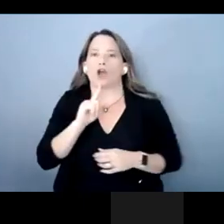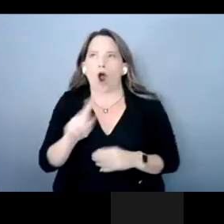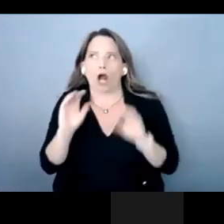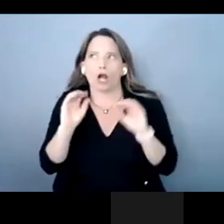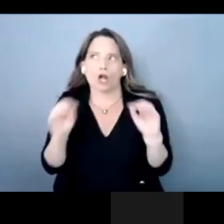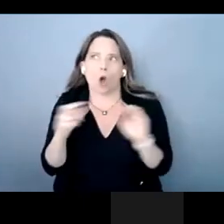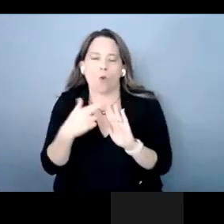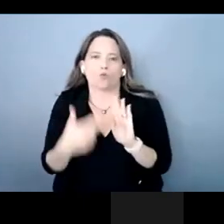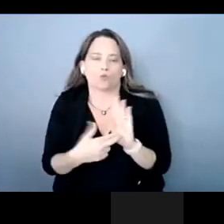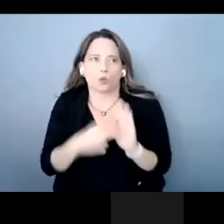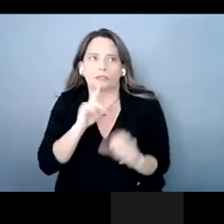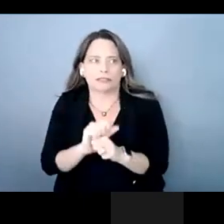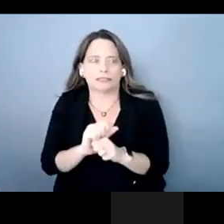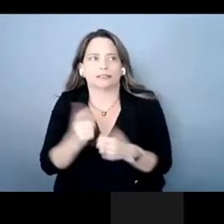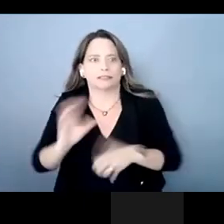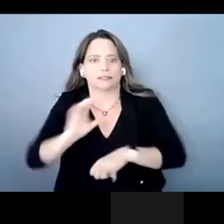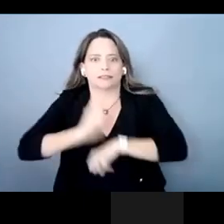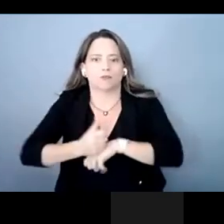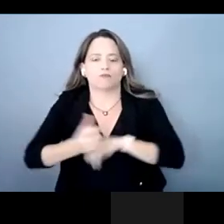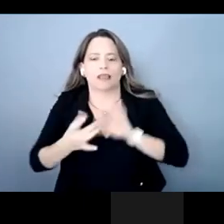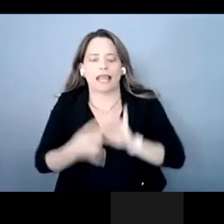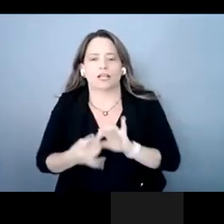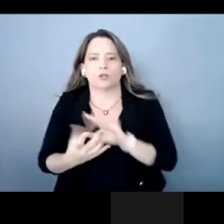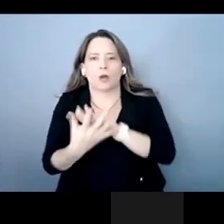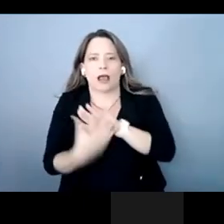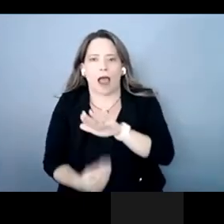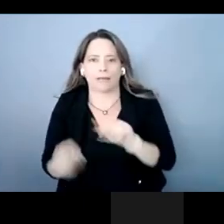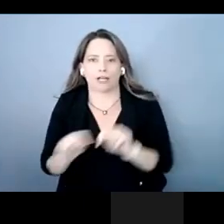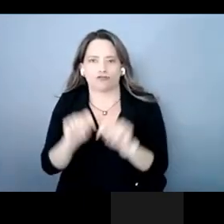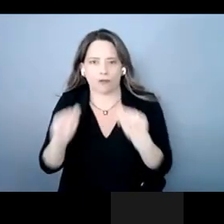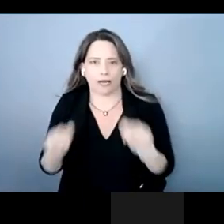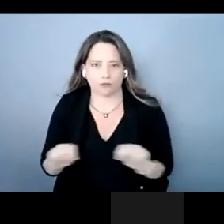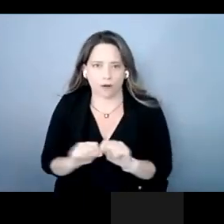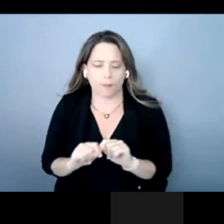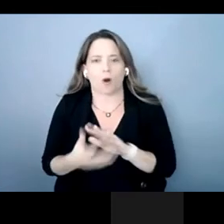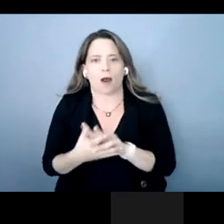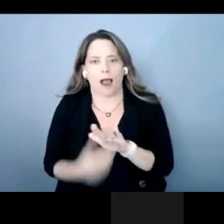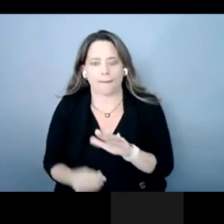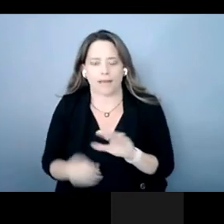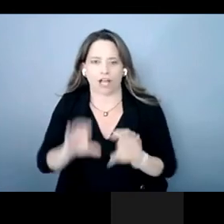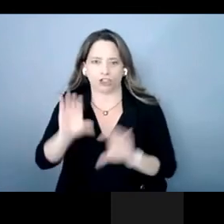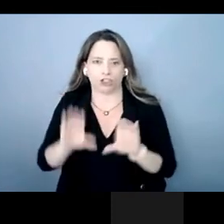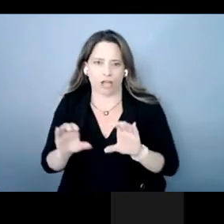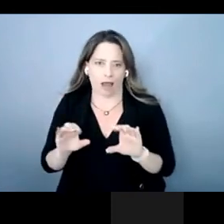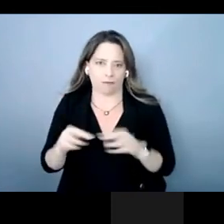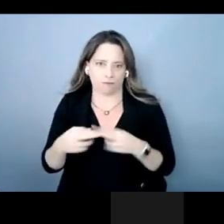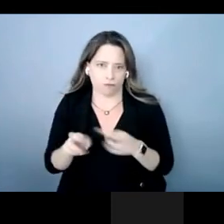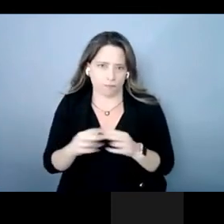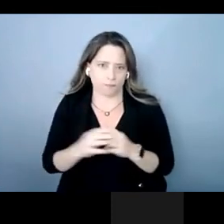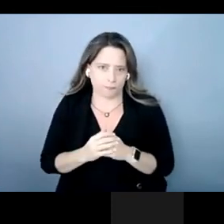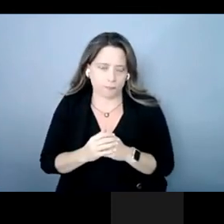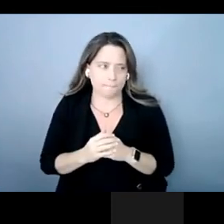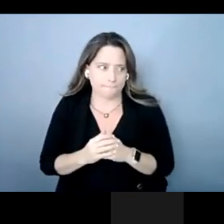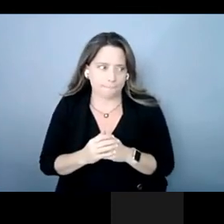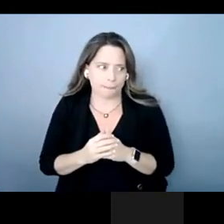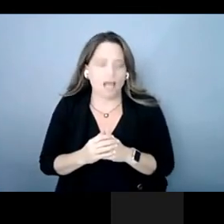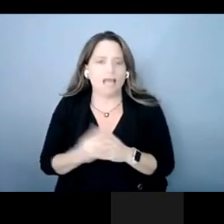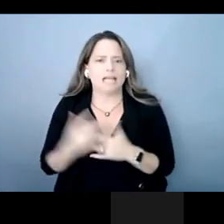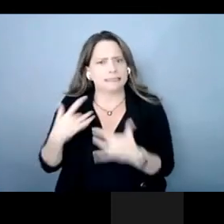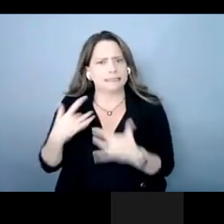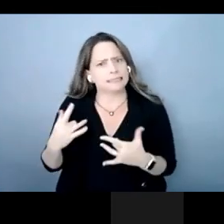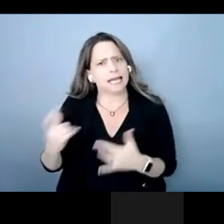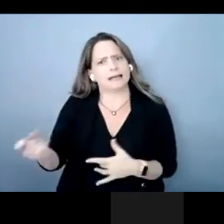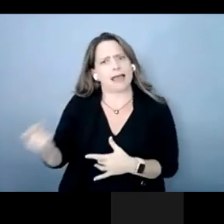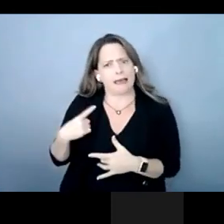that exist for copying transcripts or chats um so a question that i get a lot has to do